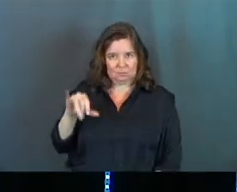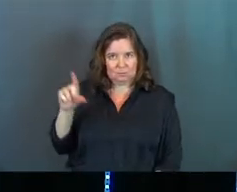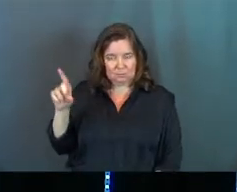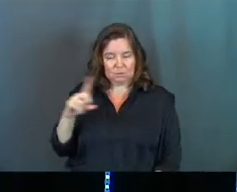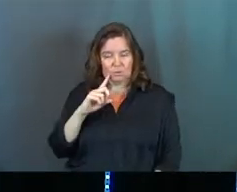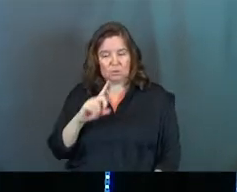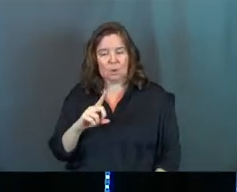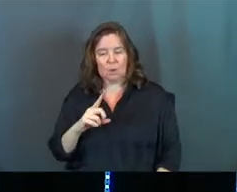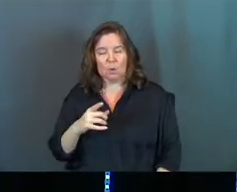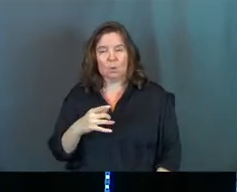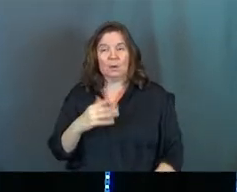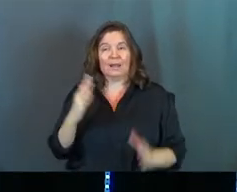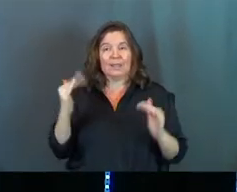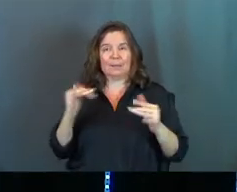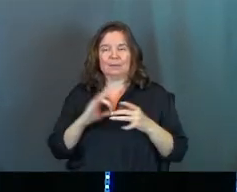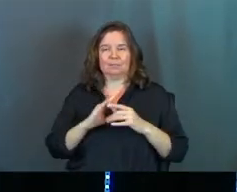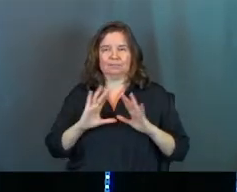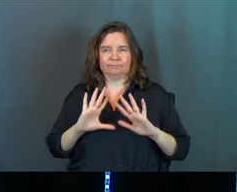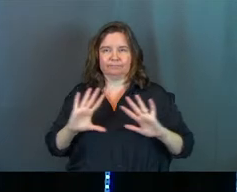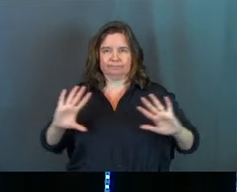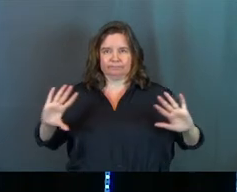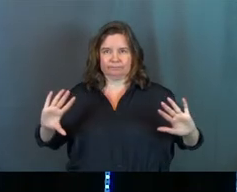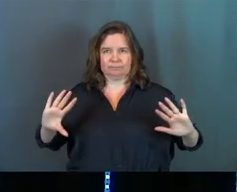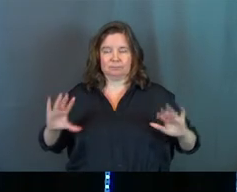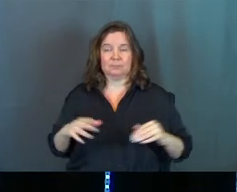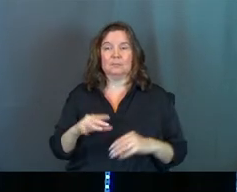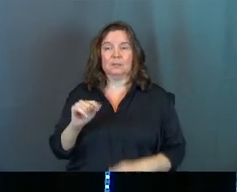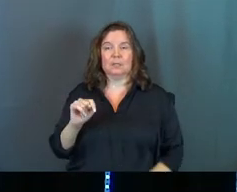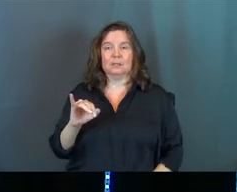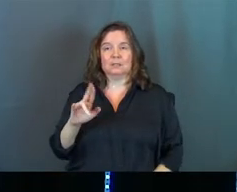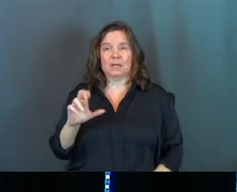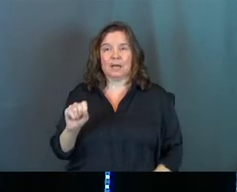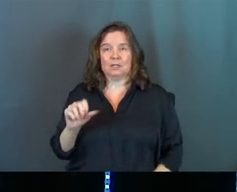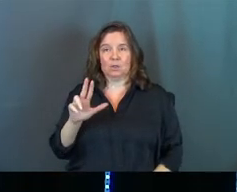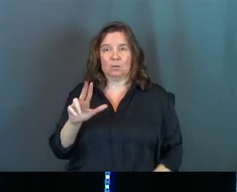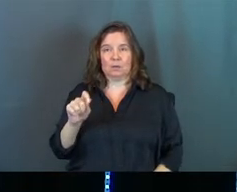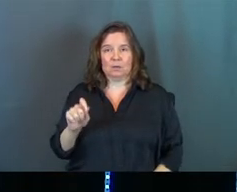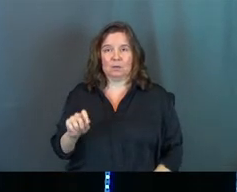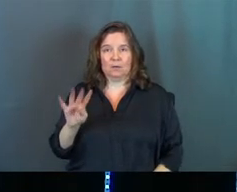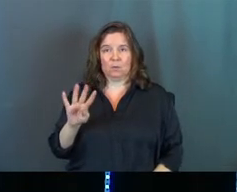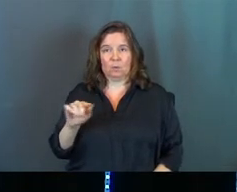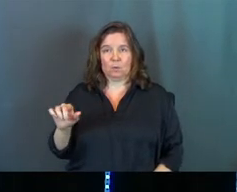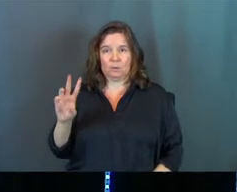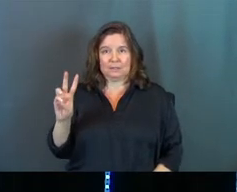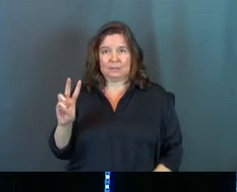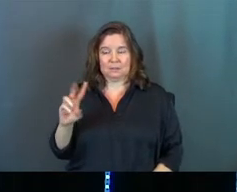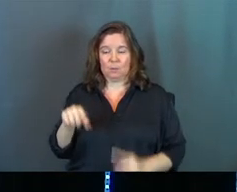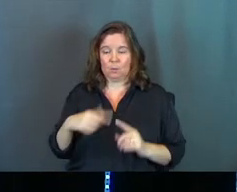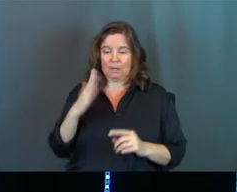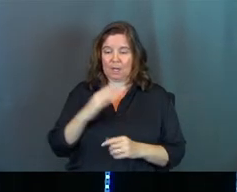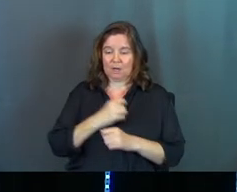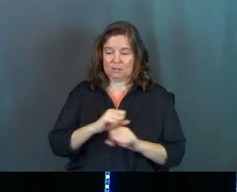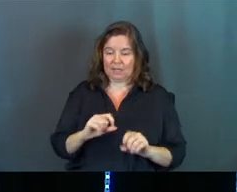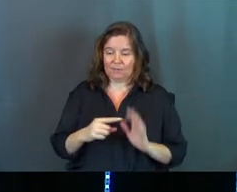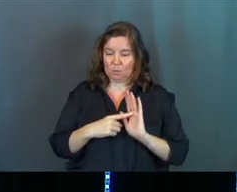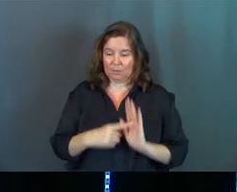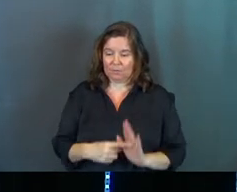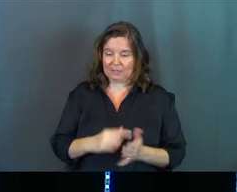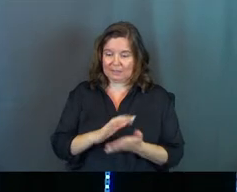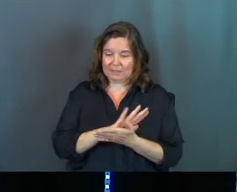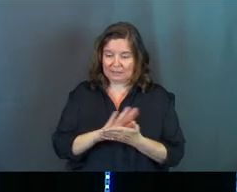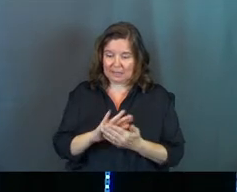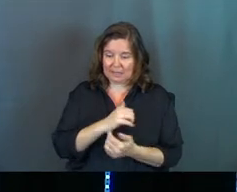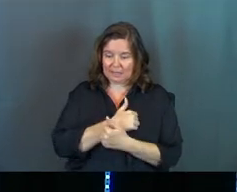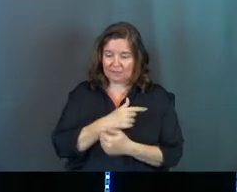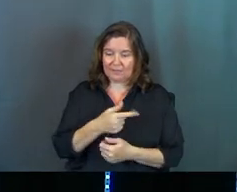So he frees us from expectations. This is what Titus 3, 4 through 6 says. But when God our Savior revealed his kindness and love, he saved us. Not